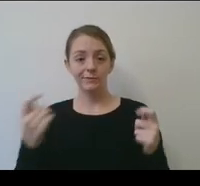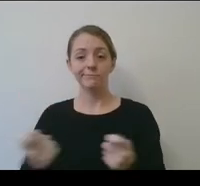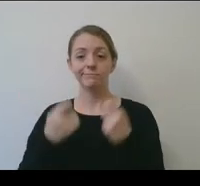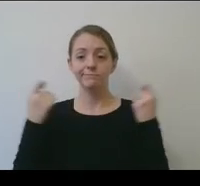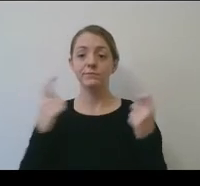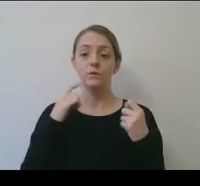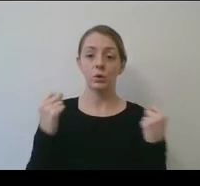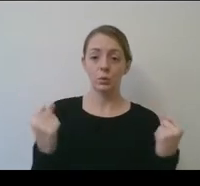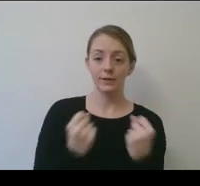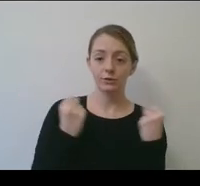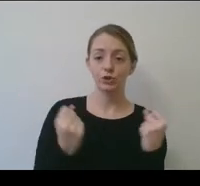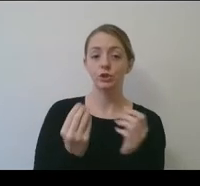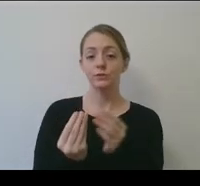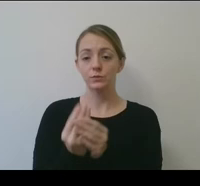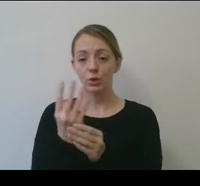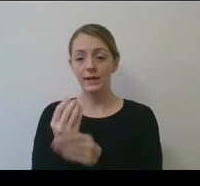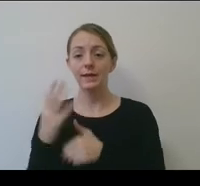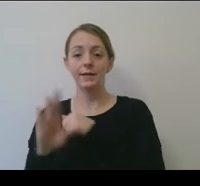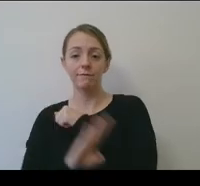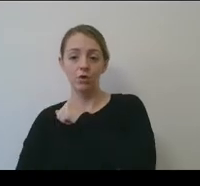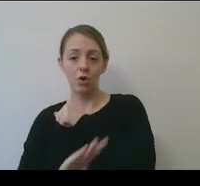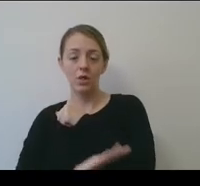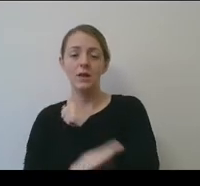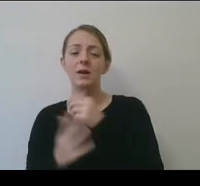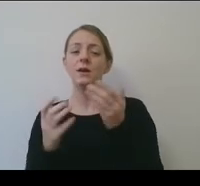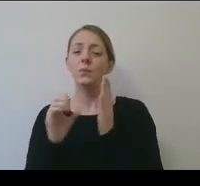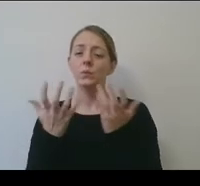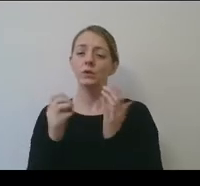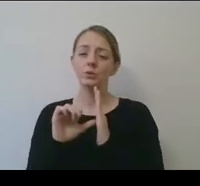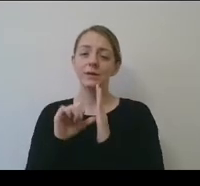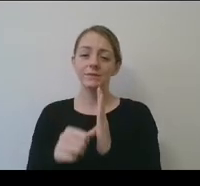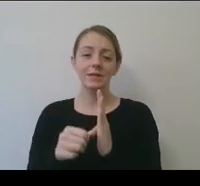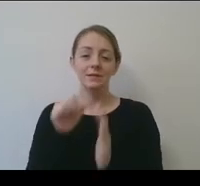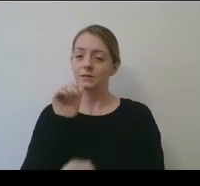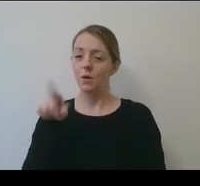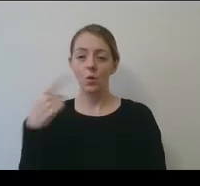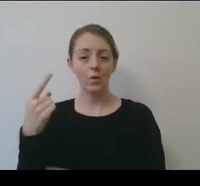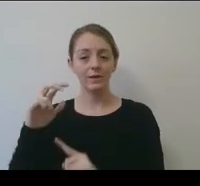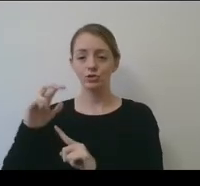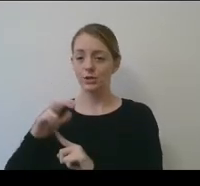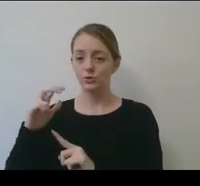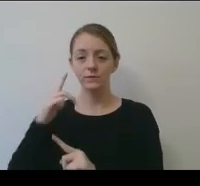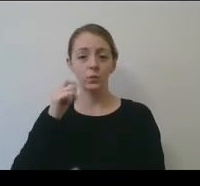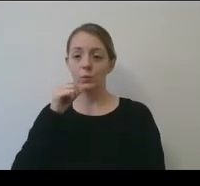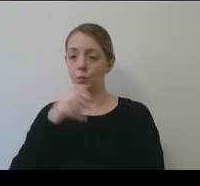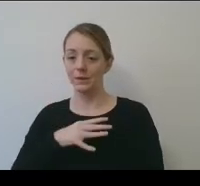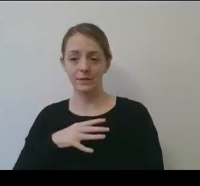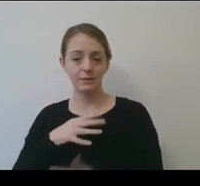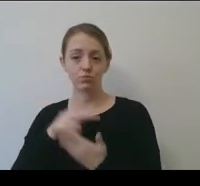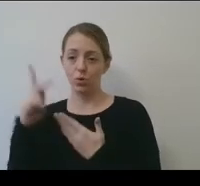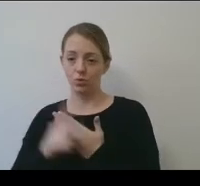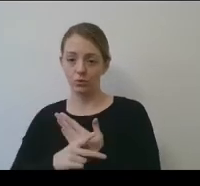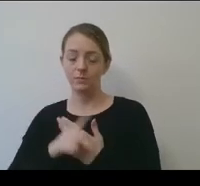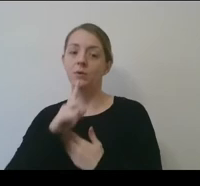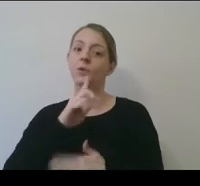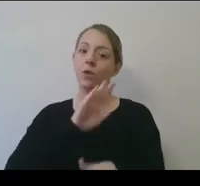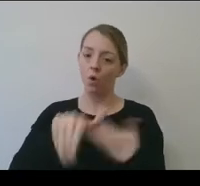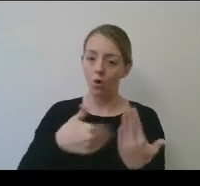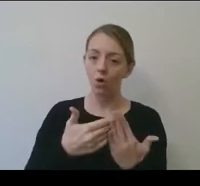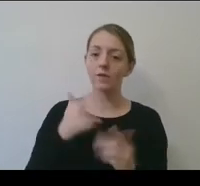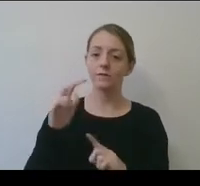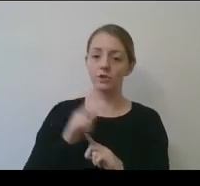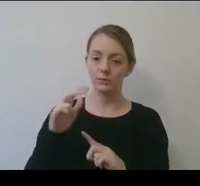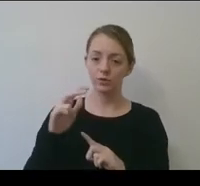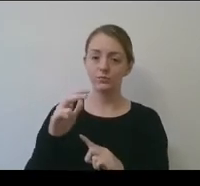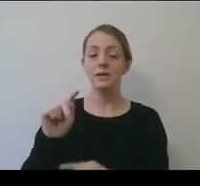and fall. And I want to emphasize that this is not only our championships for our women's program. It is all of our championships. Title